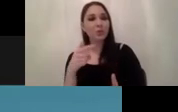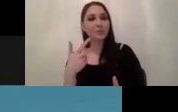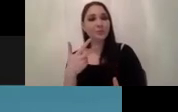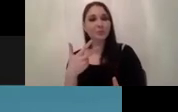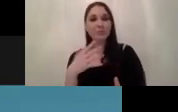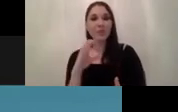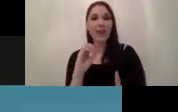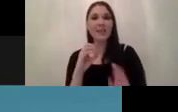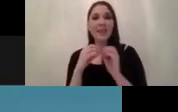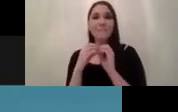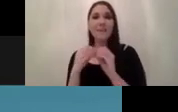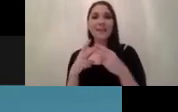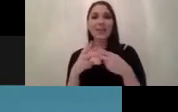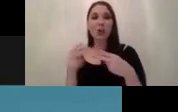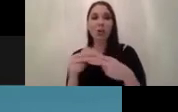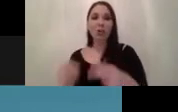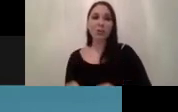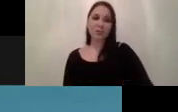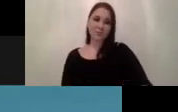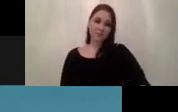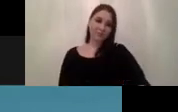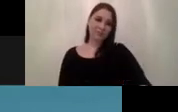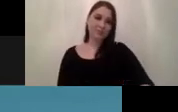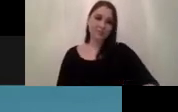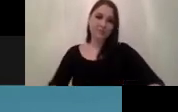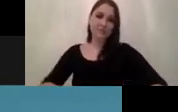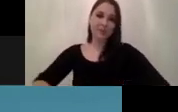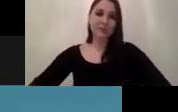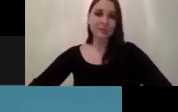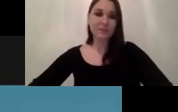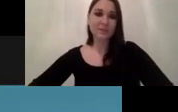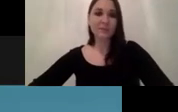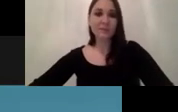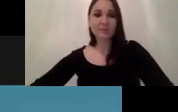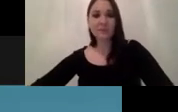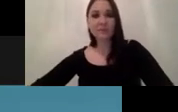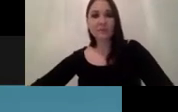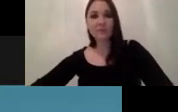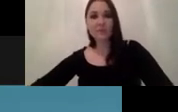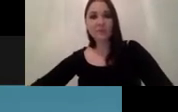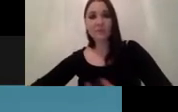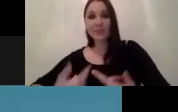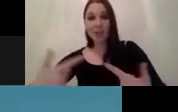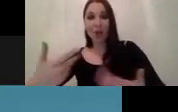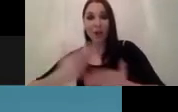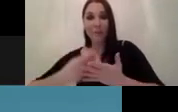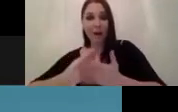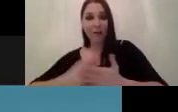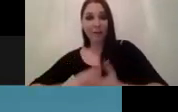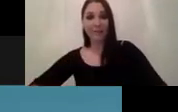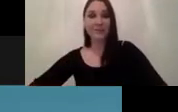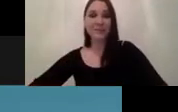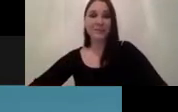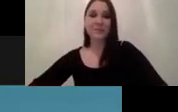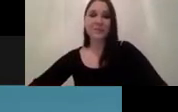what trillion dollars uh a lot of money anyways and then the ada